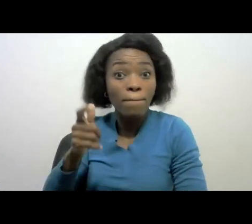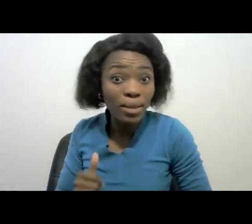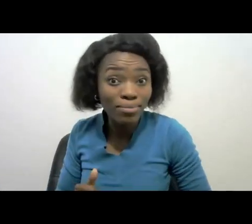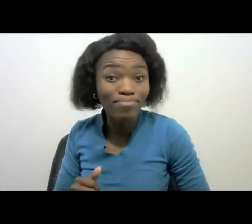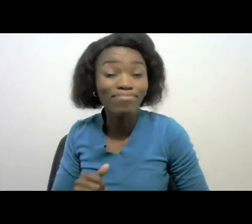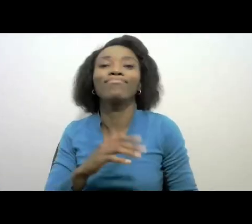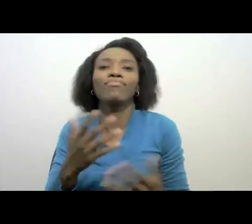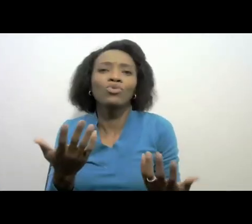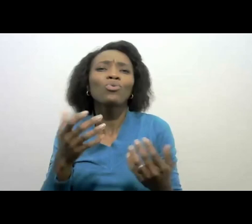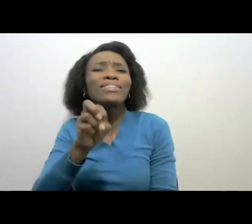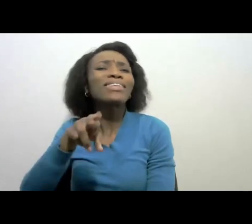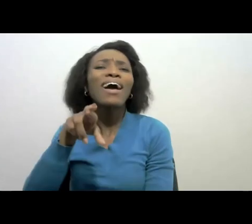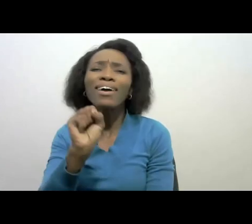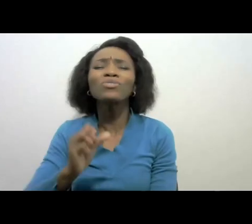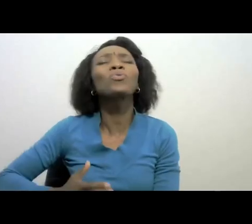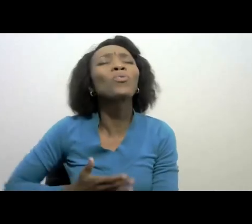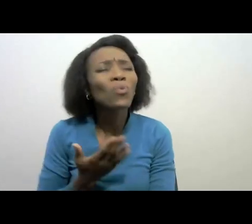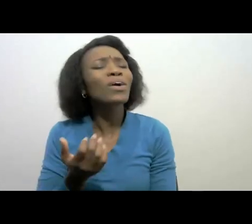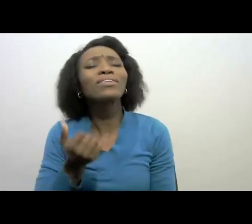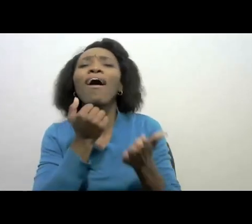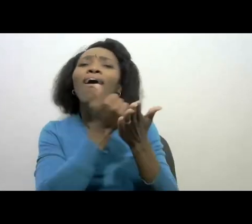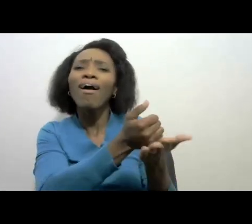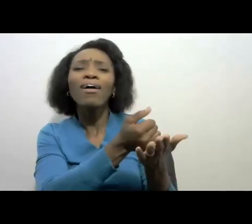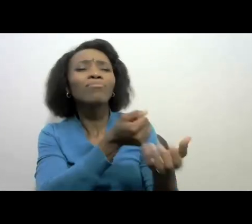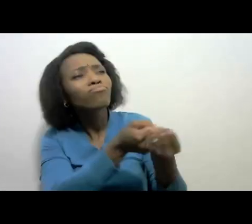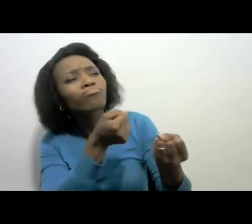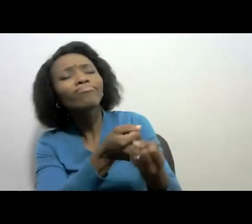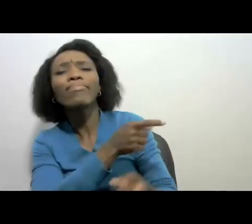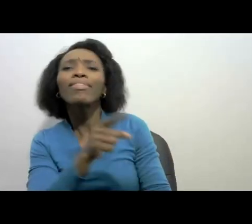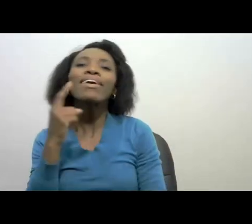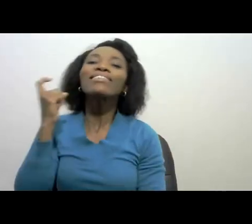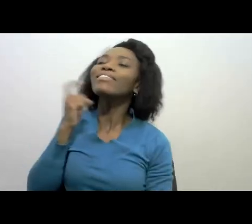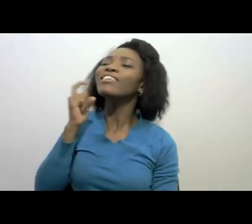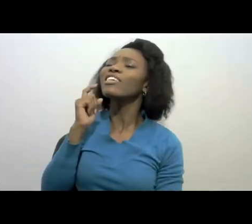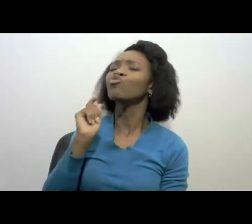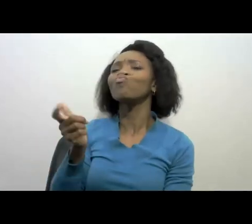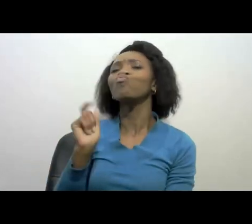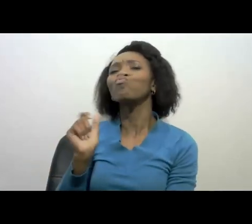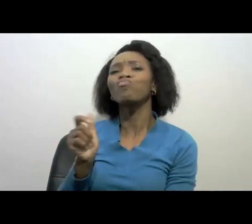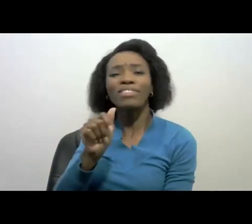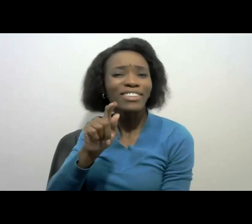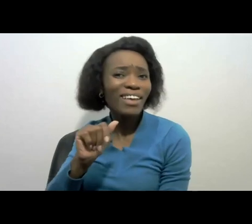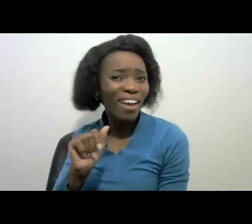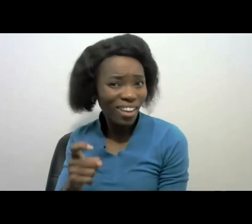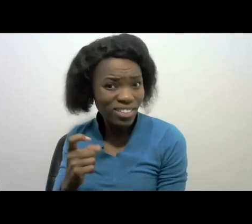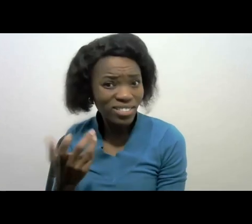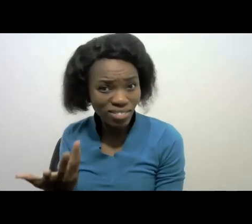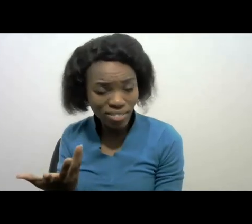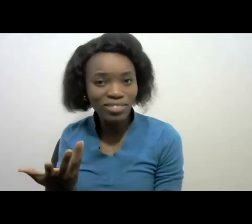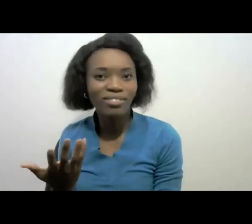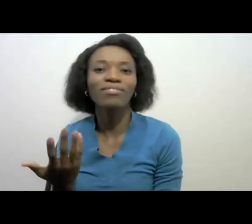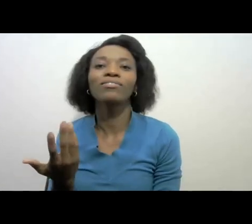to make it easy for the taxpayers and the traders to comply and fulfill their tax obligations. It is